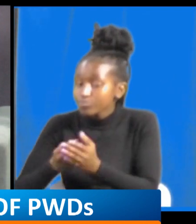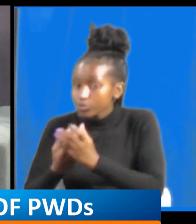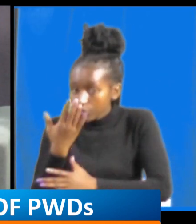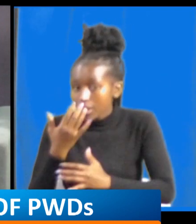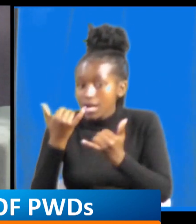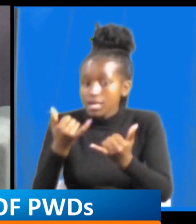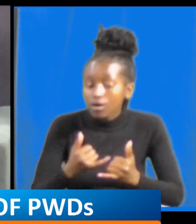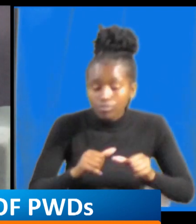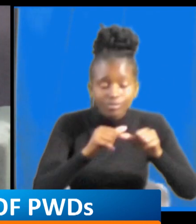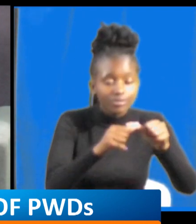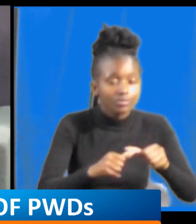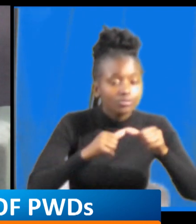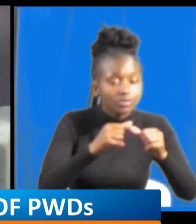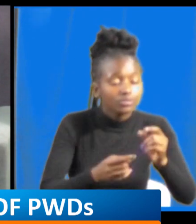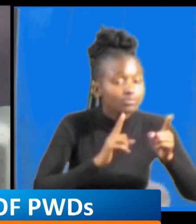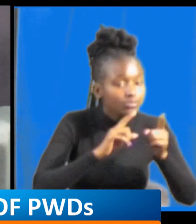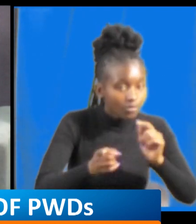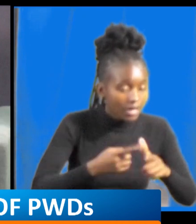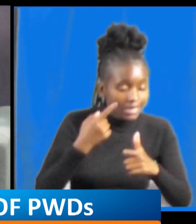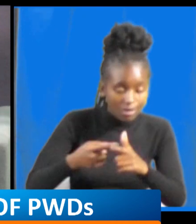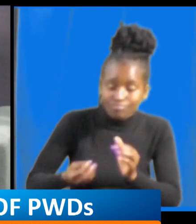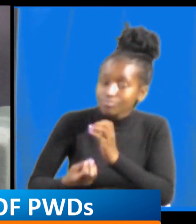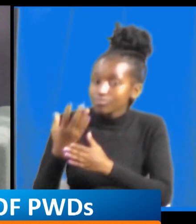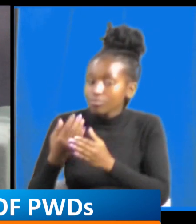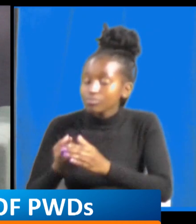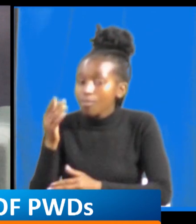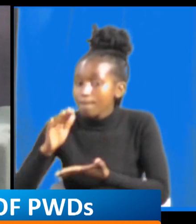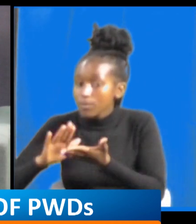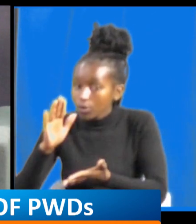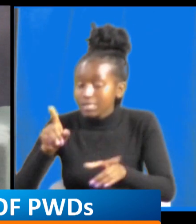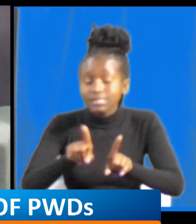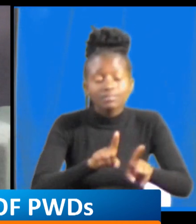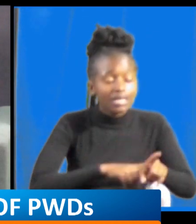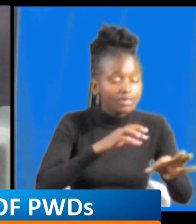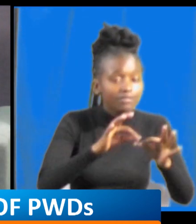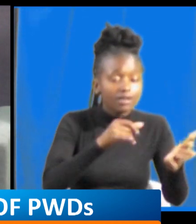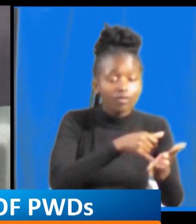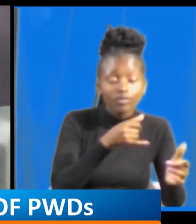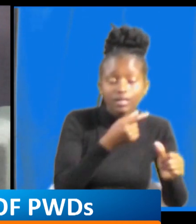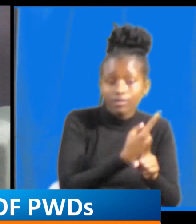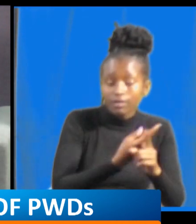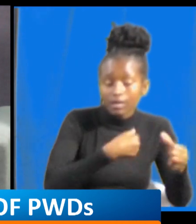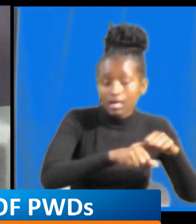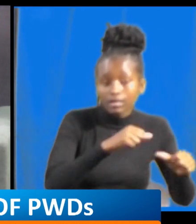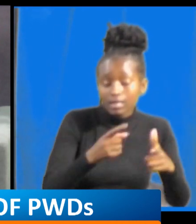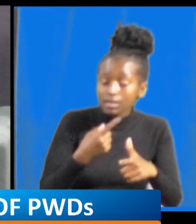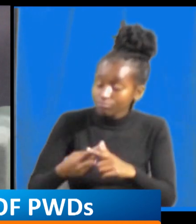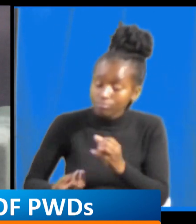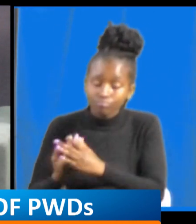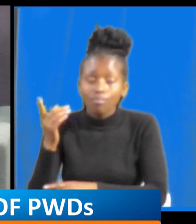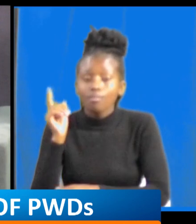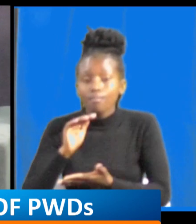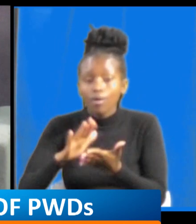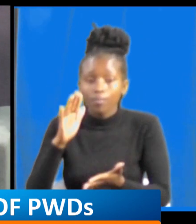as you continue engaging in activities you grow and also since my parents were also given the